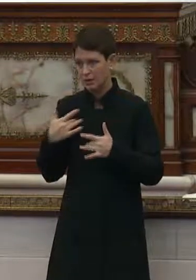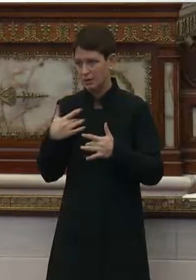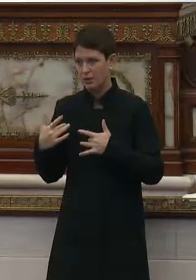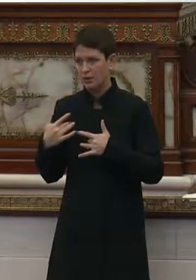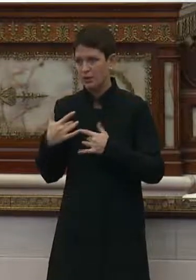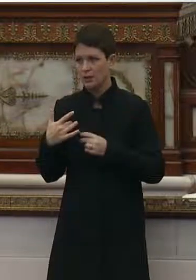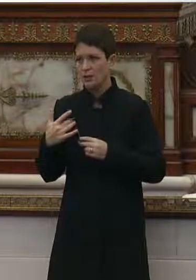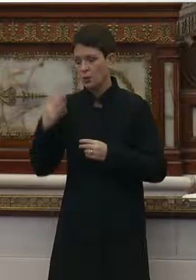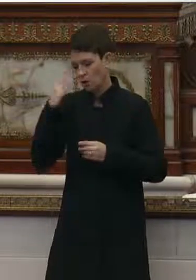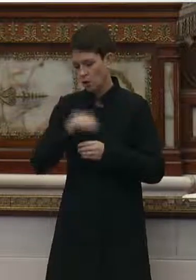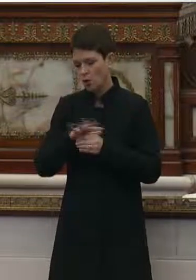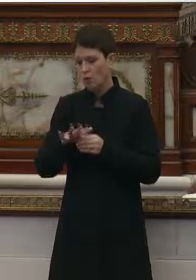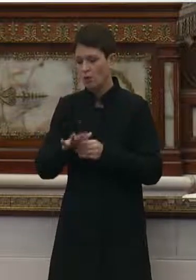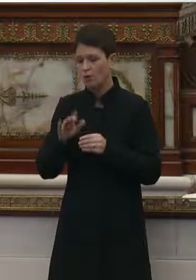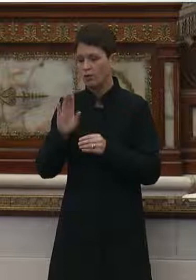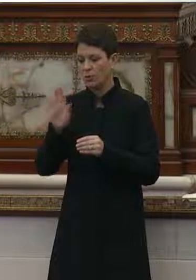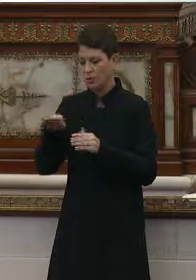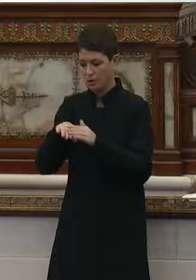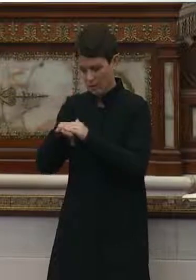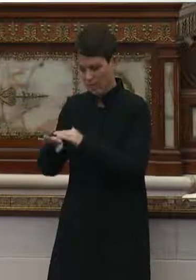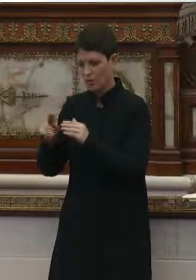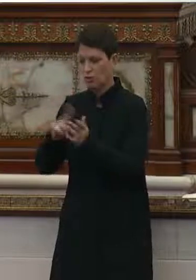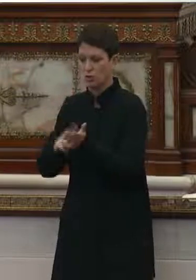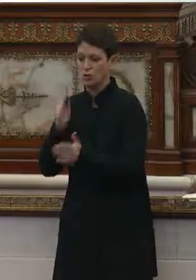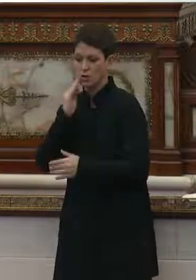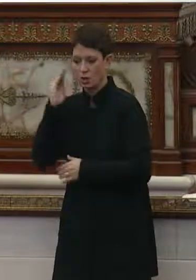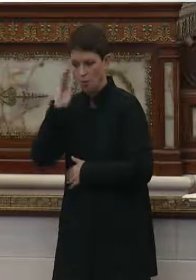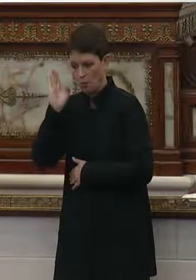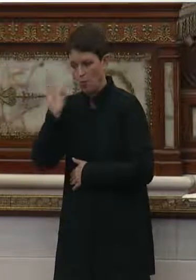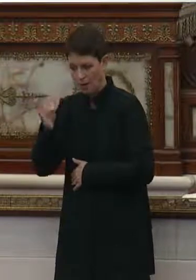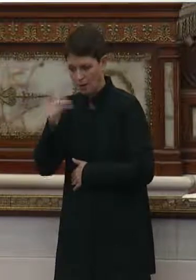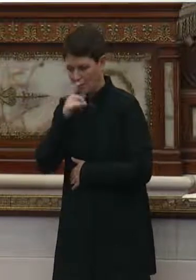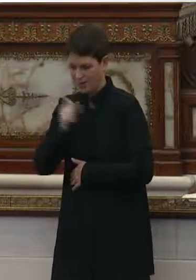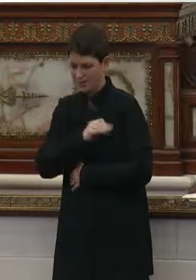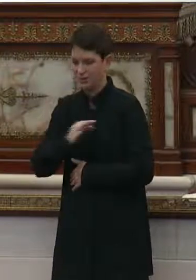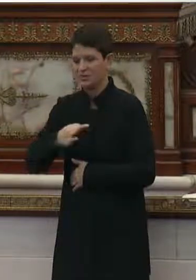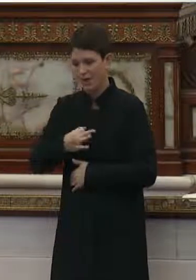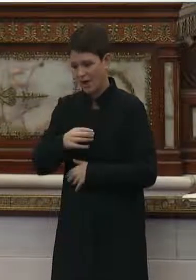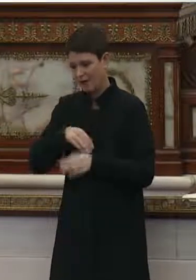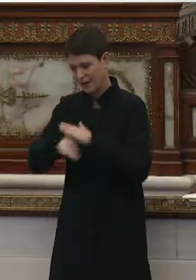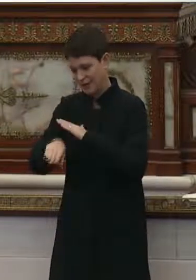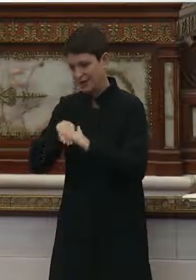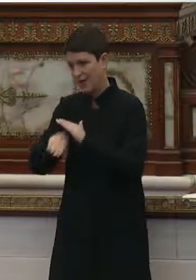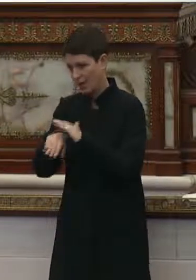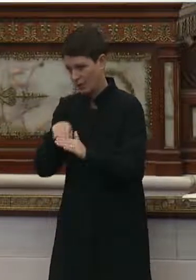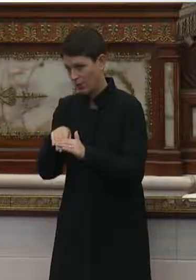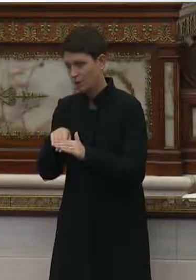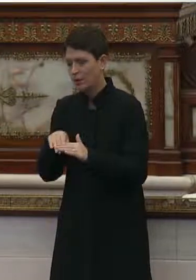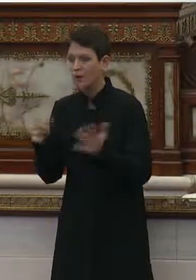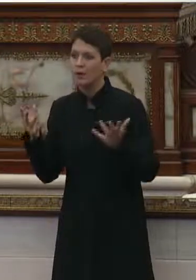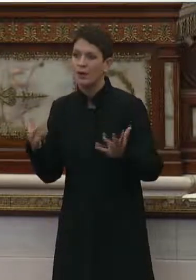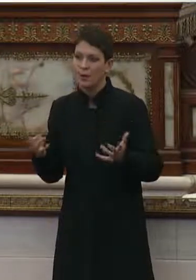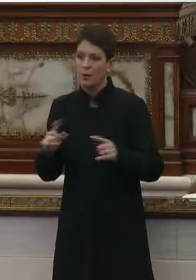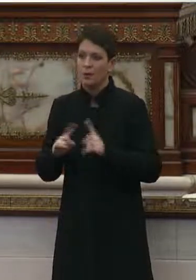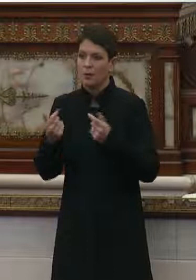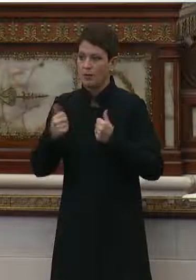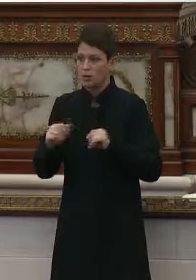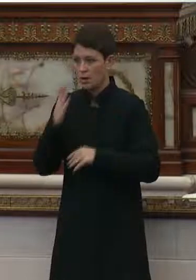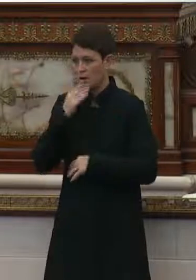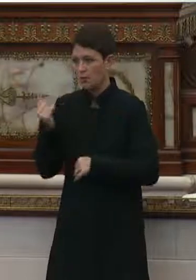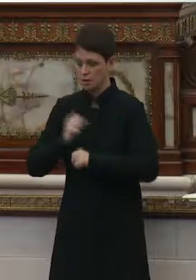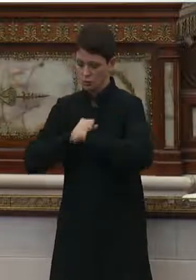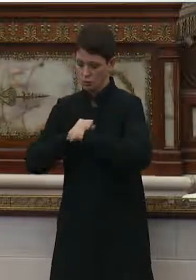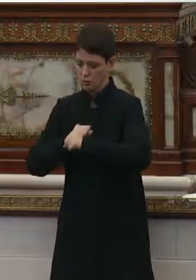We know that COVID will be introduced in those nursing homes by the staff, if nothing else. And so we're doing everything we can to try to